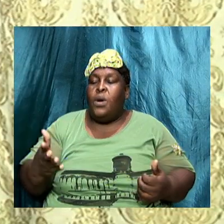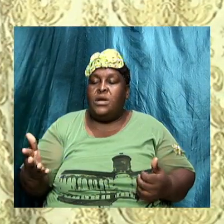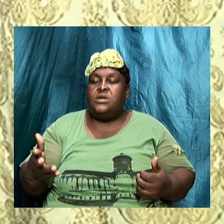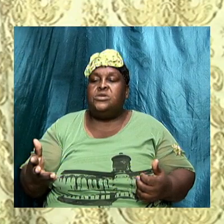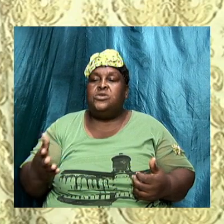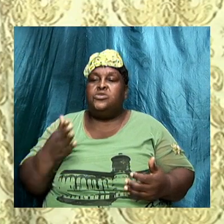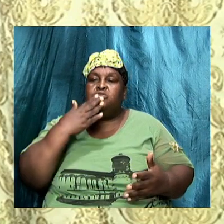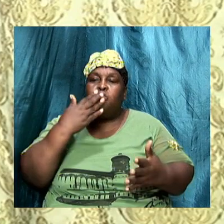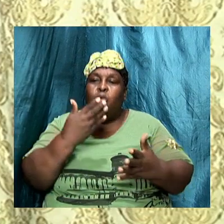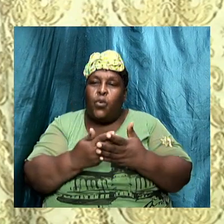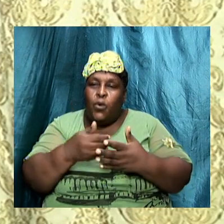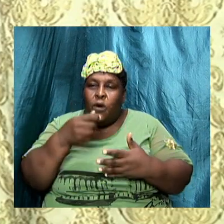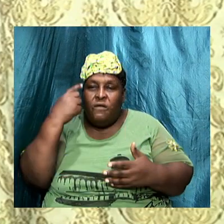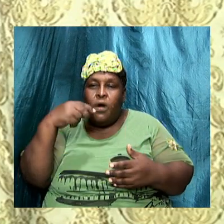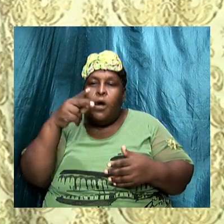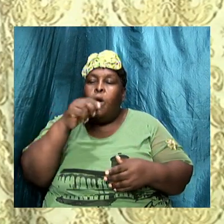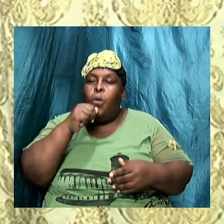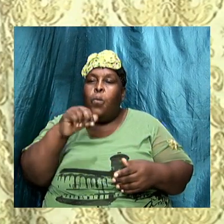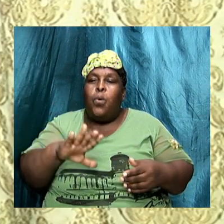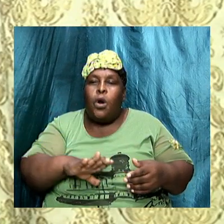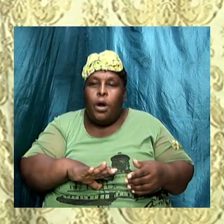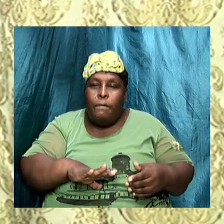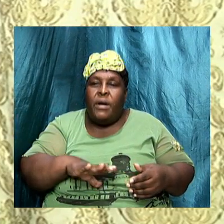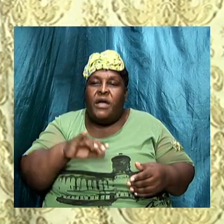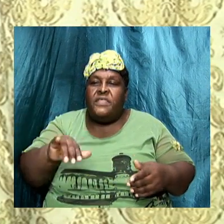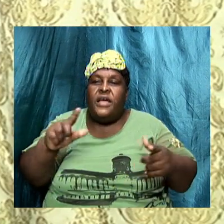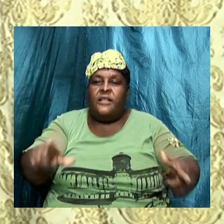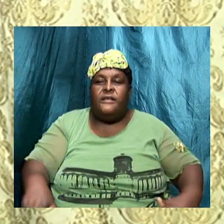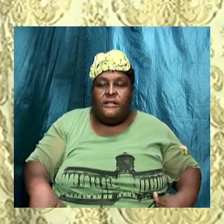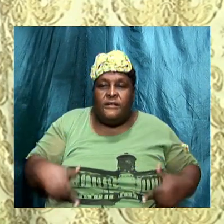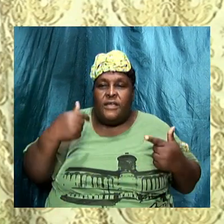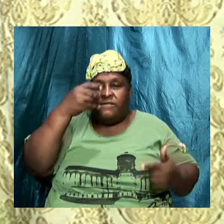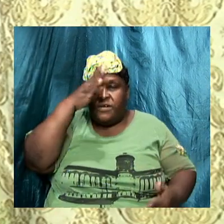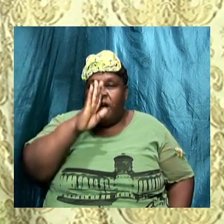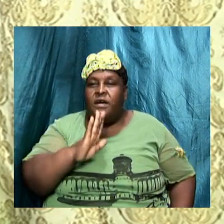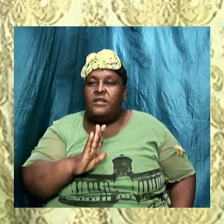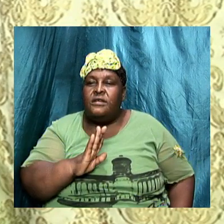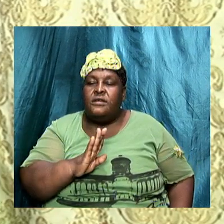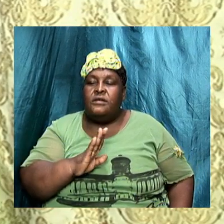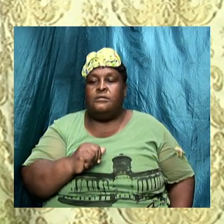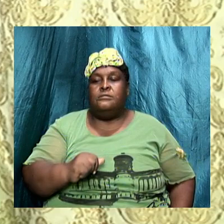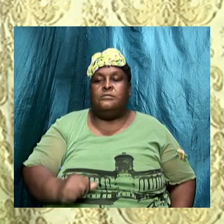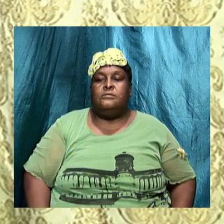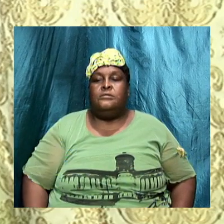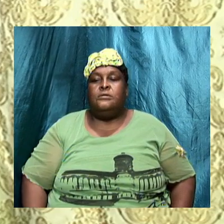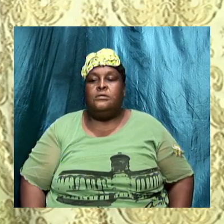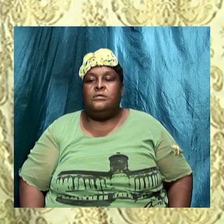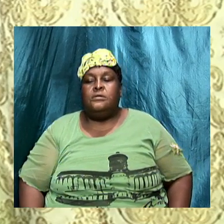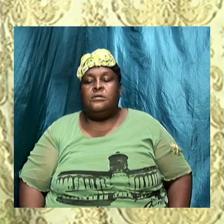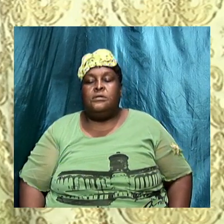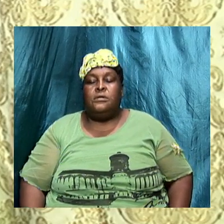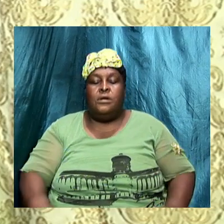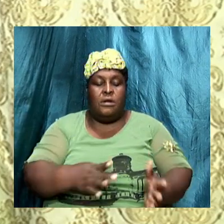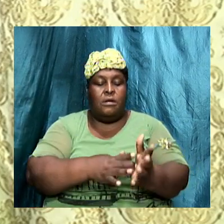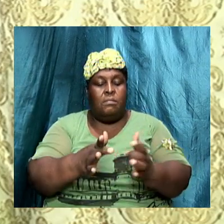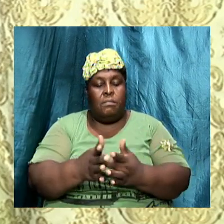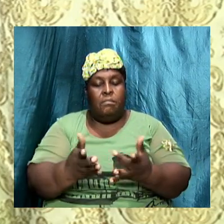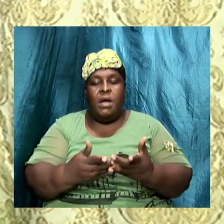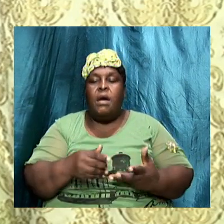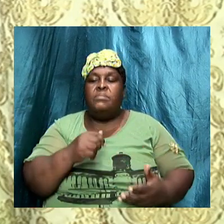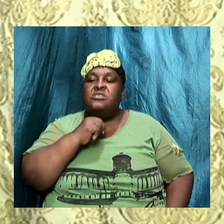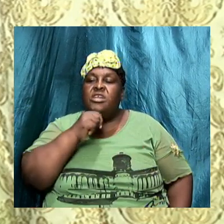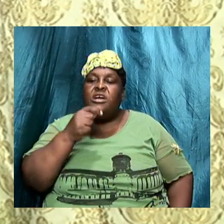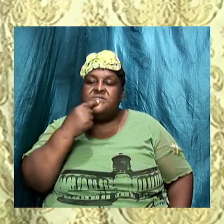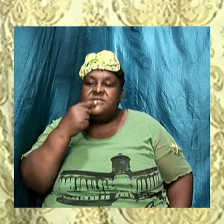who professed godliness with godly works so the bible did not say amen the